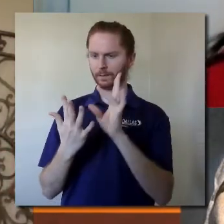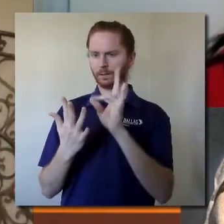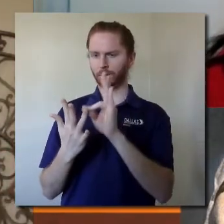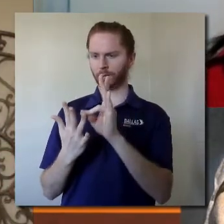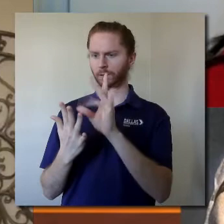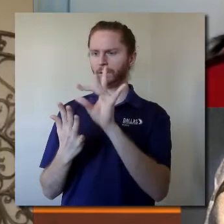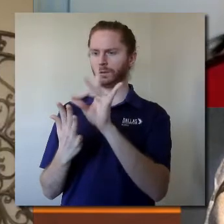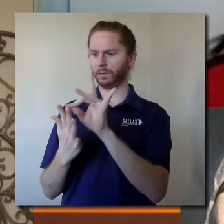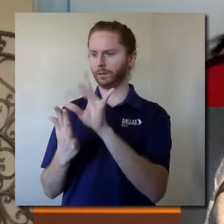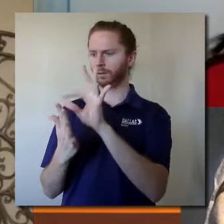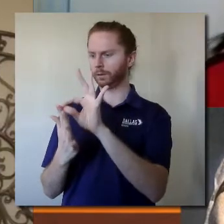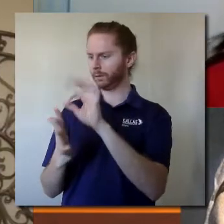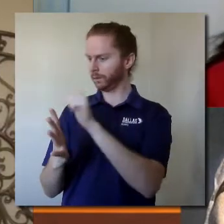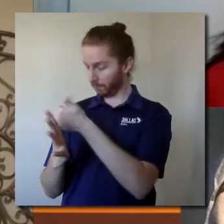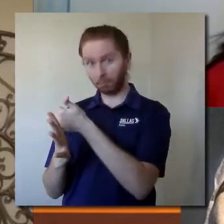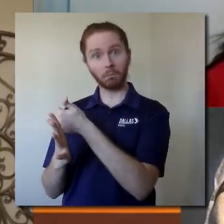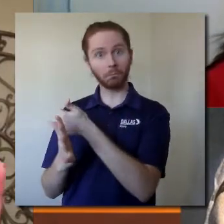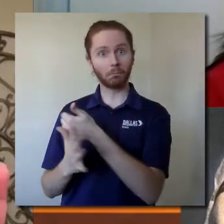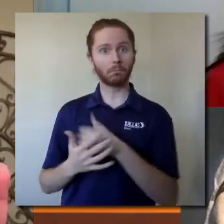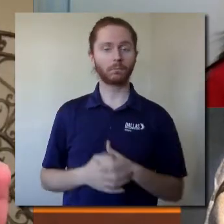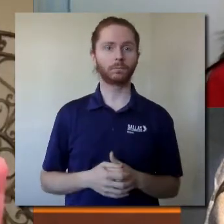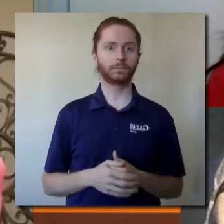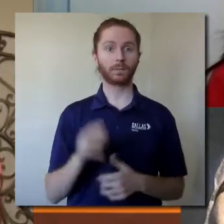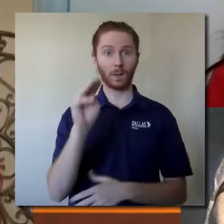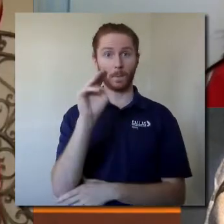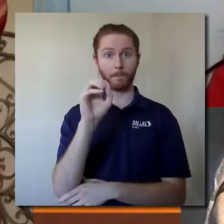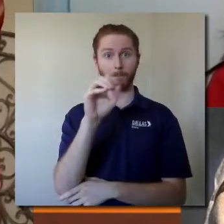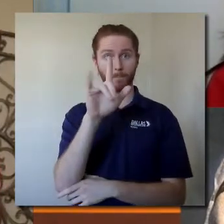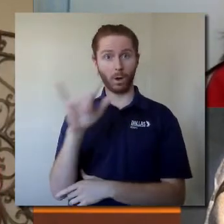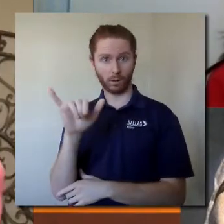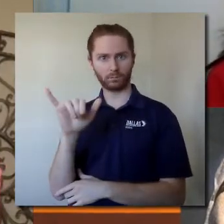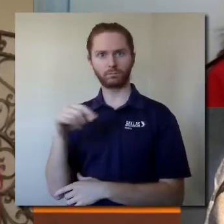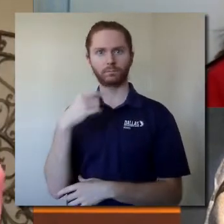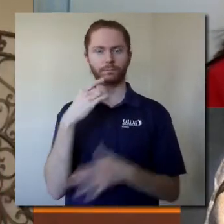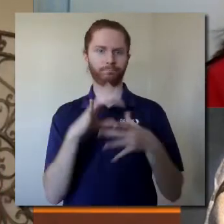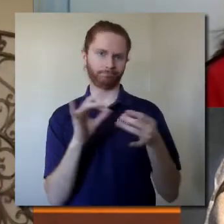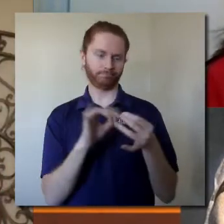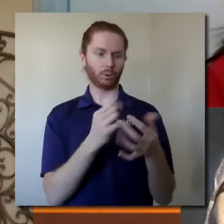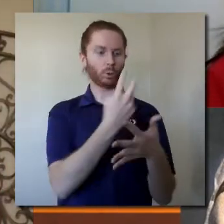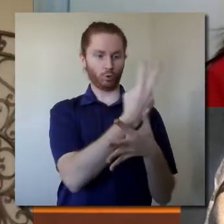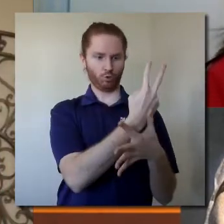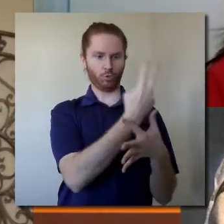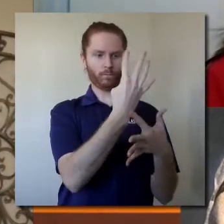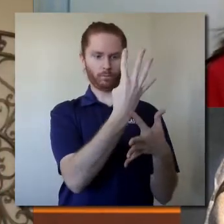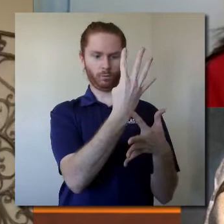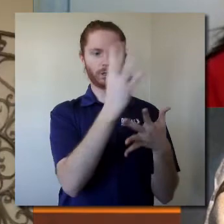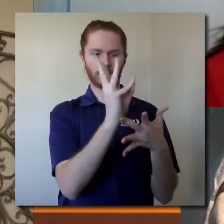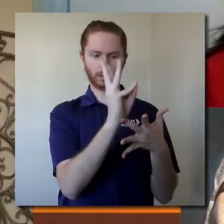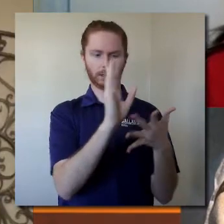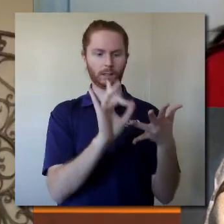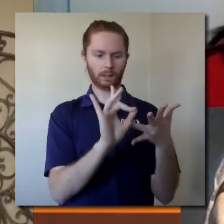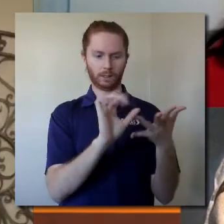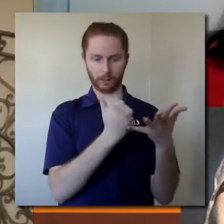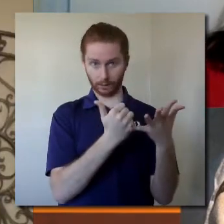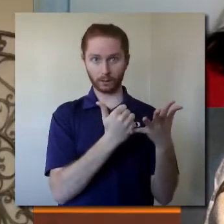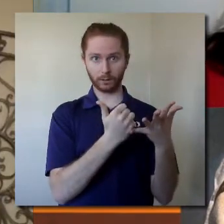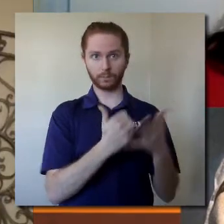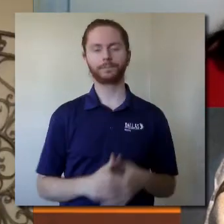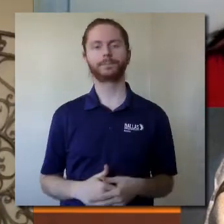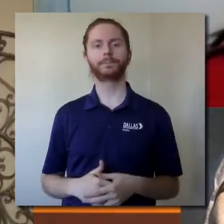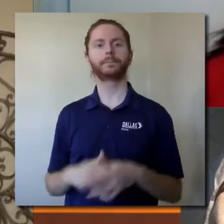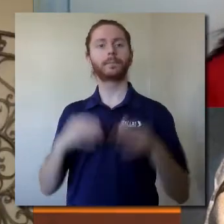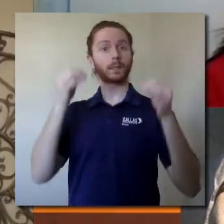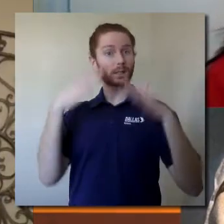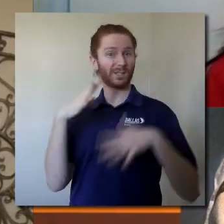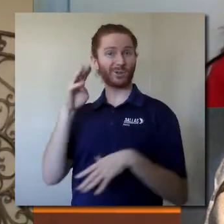Molly says two, four, six, eight, and ten. Mrs. Fibonacci says I always count one, one,